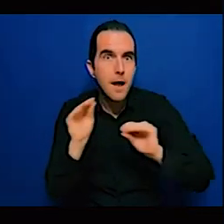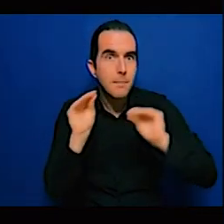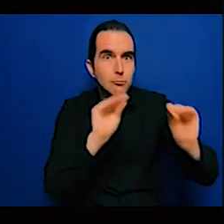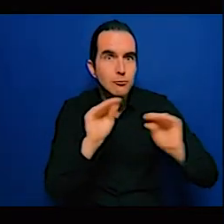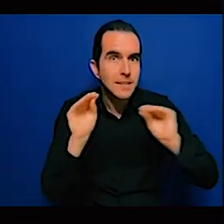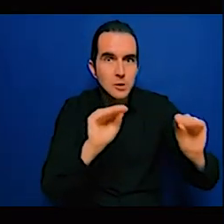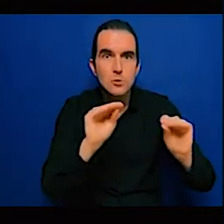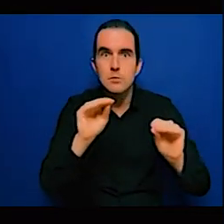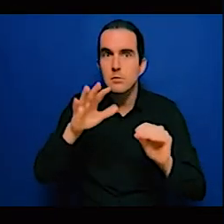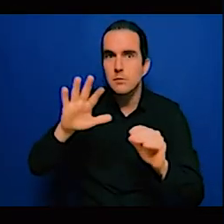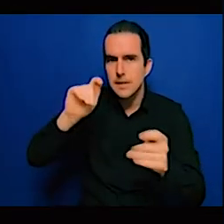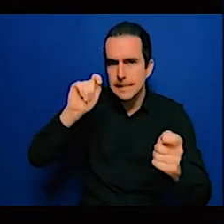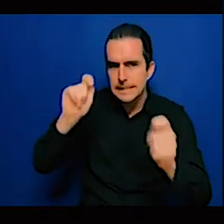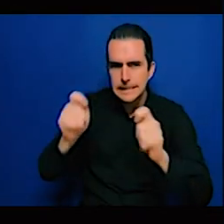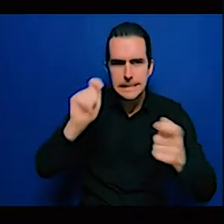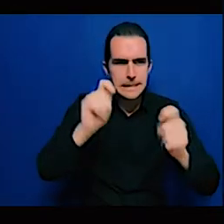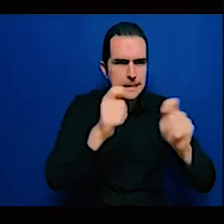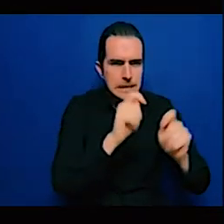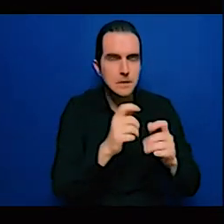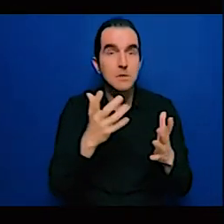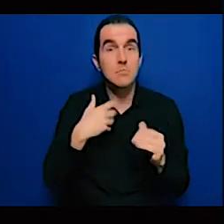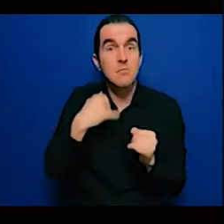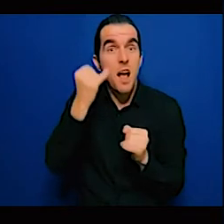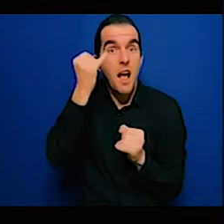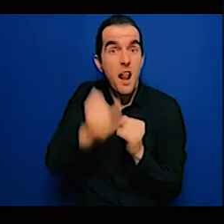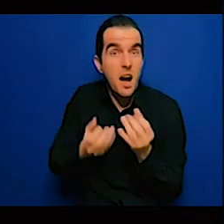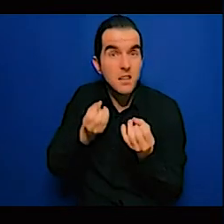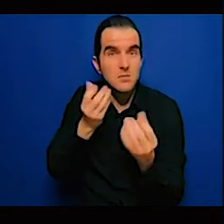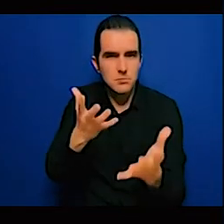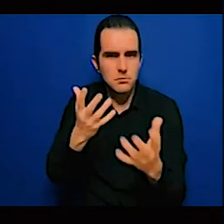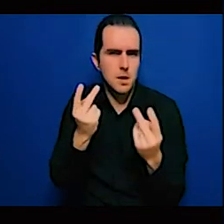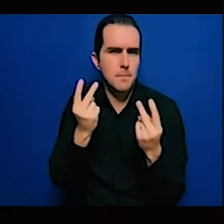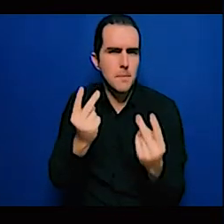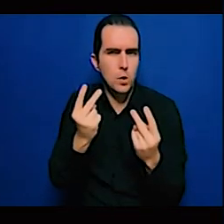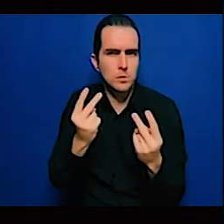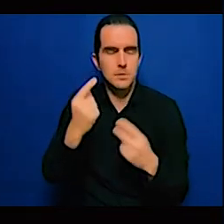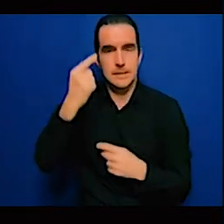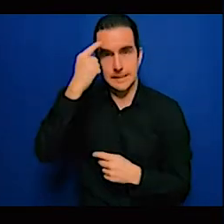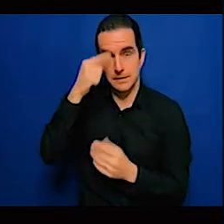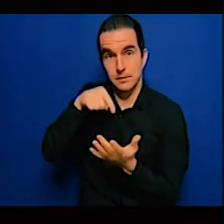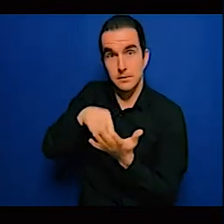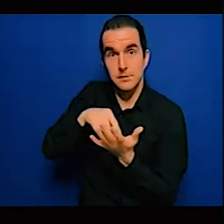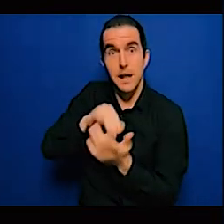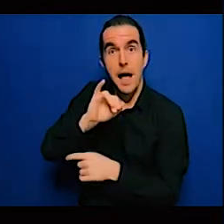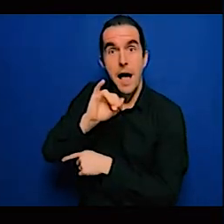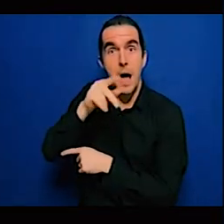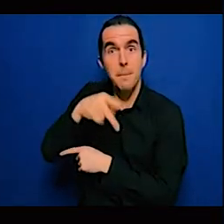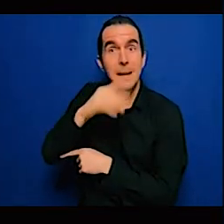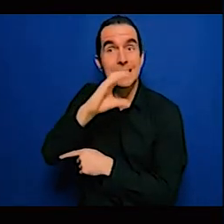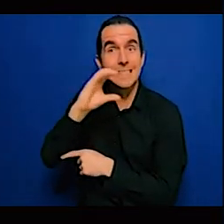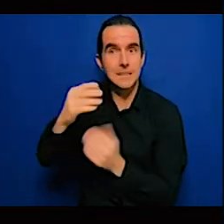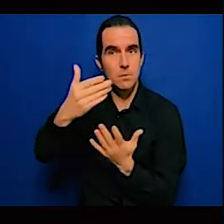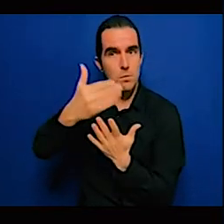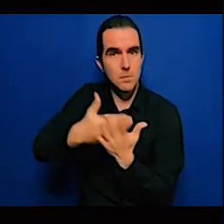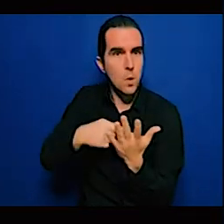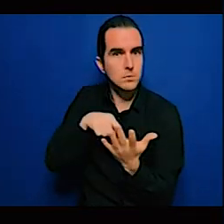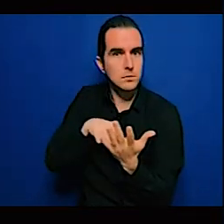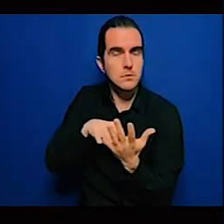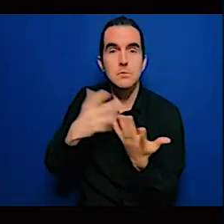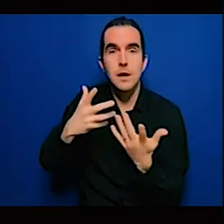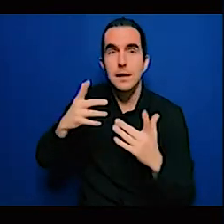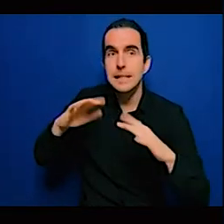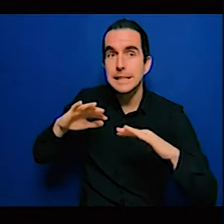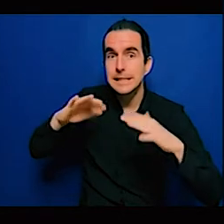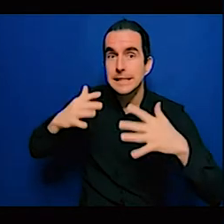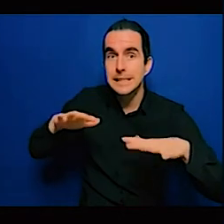more than 80 million people in the very near future, and which will impact economies of